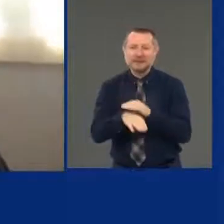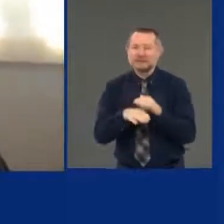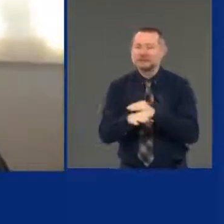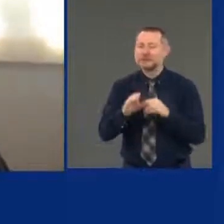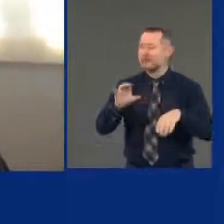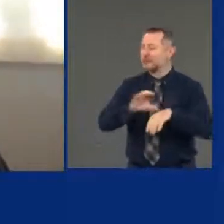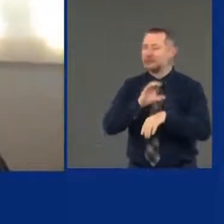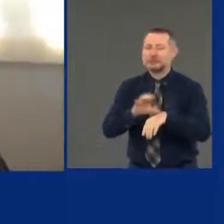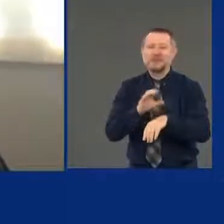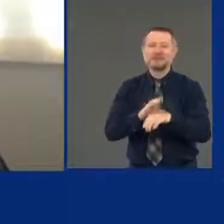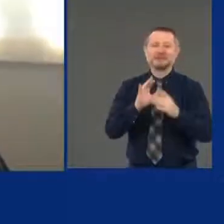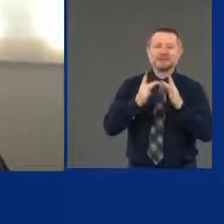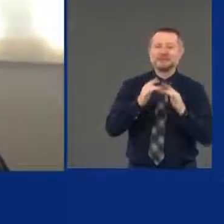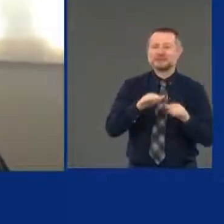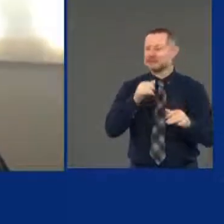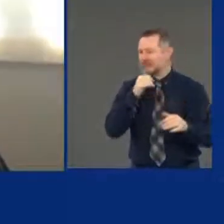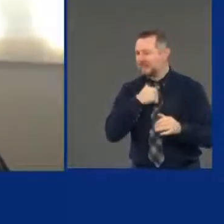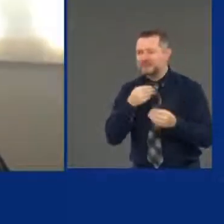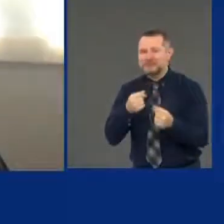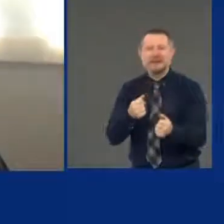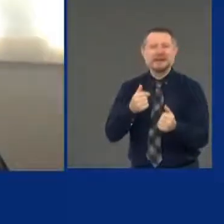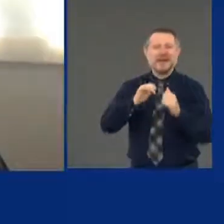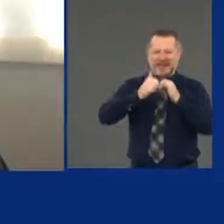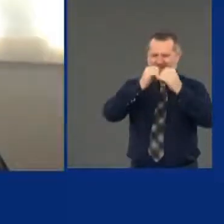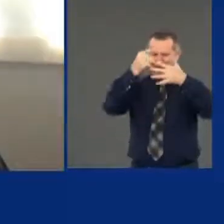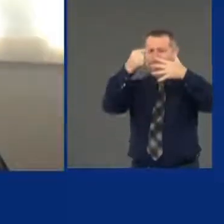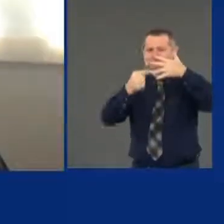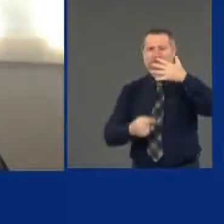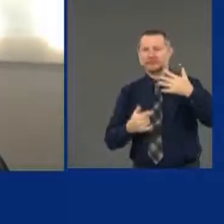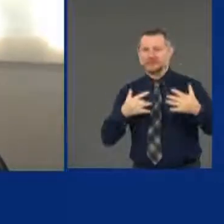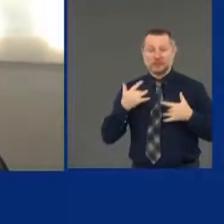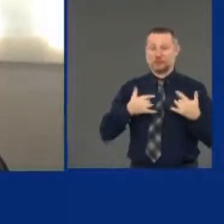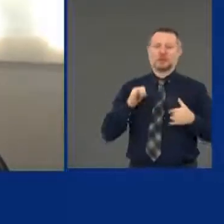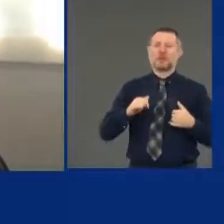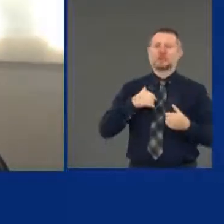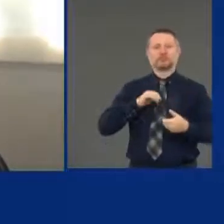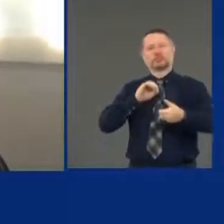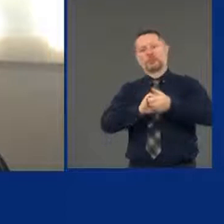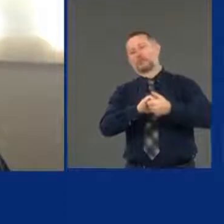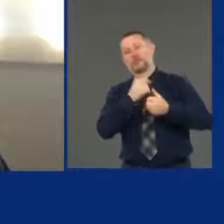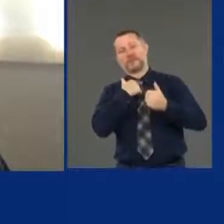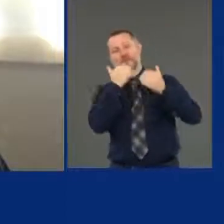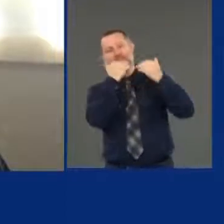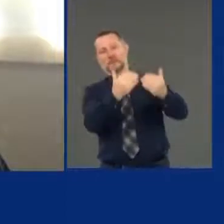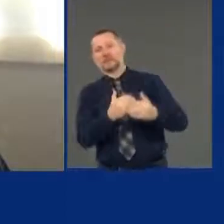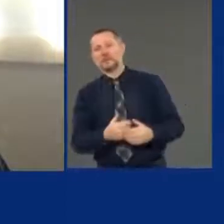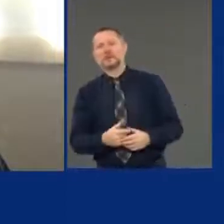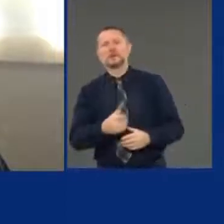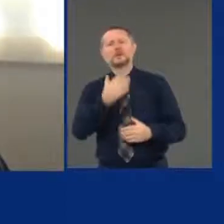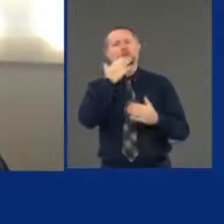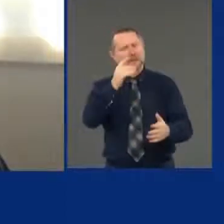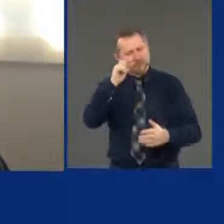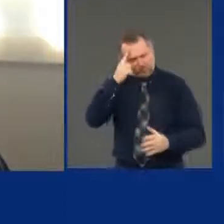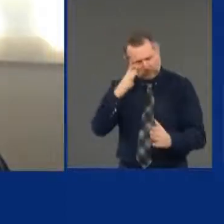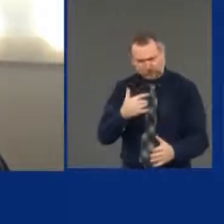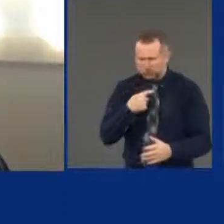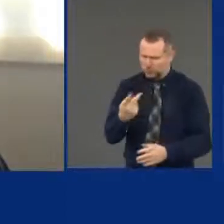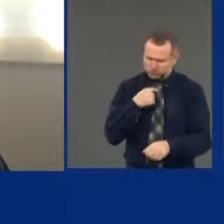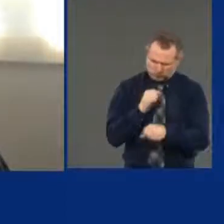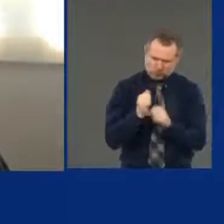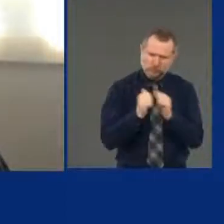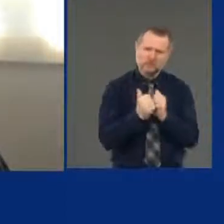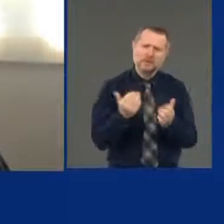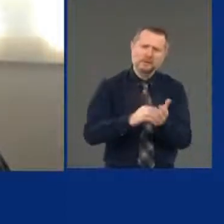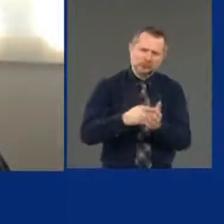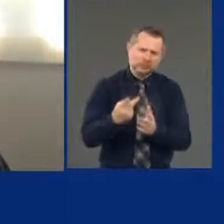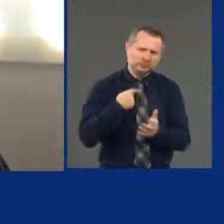we're very excited about the partnership. So thank you. Thank you. And we'll keep going because I'm with you as we discussed when we were together.